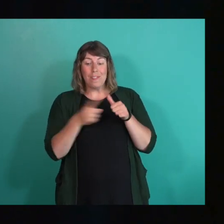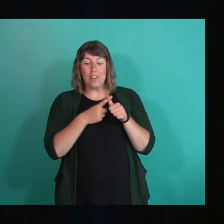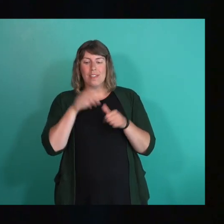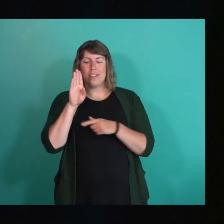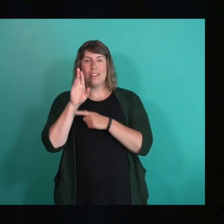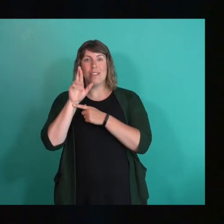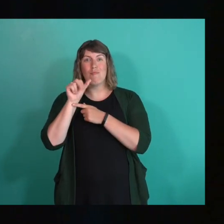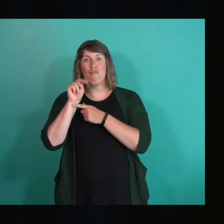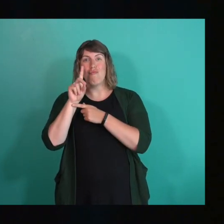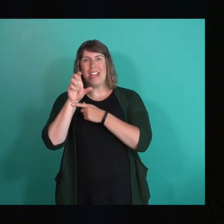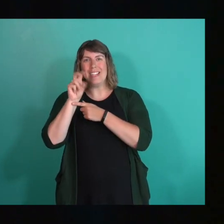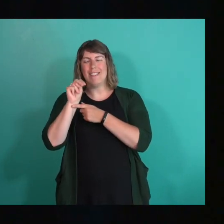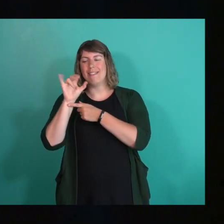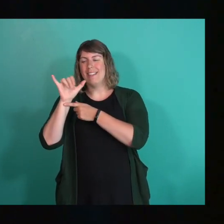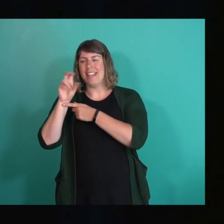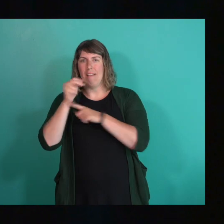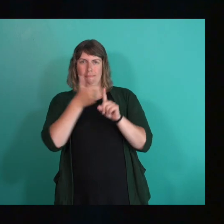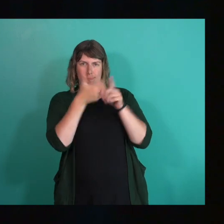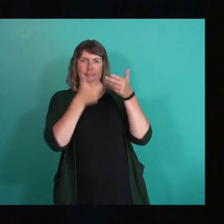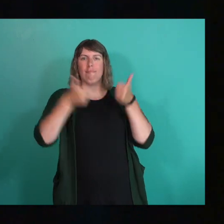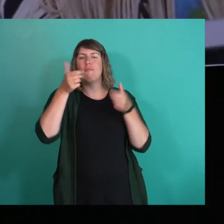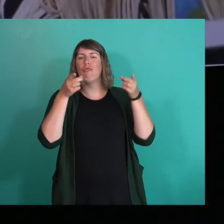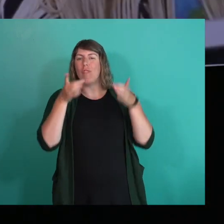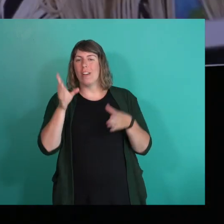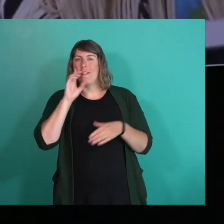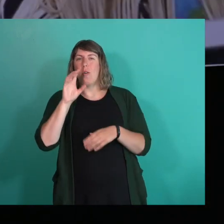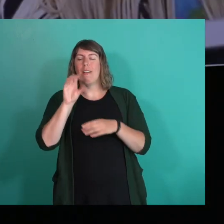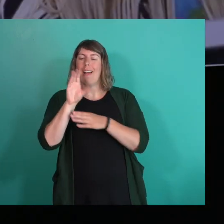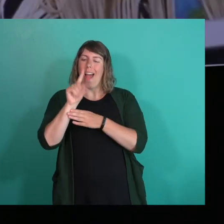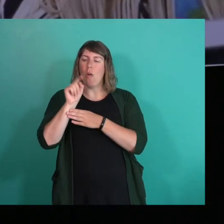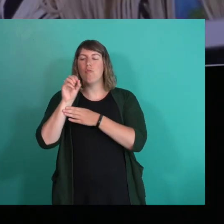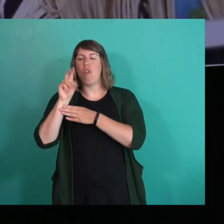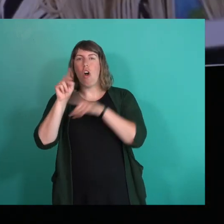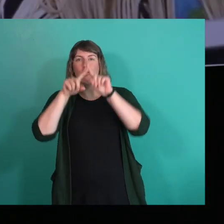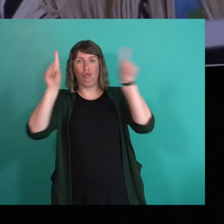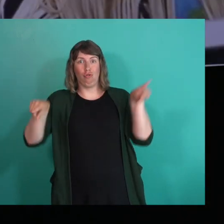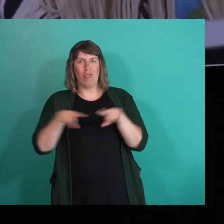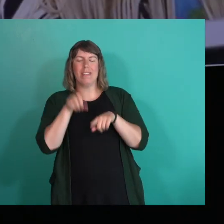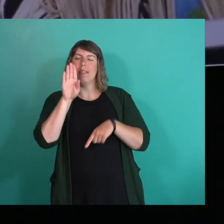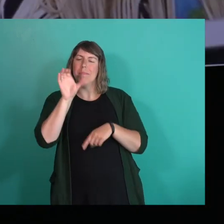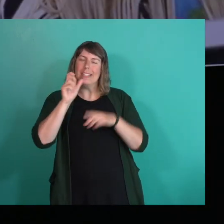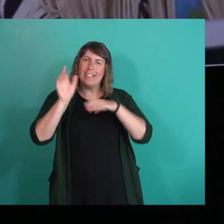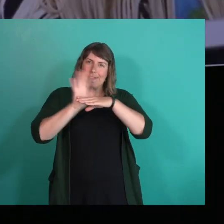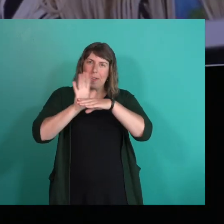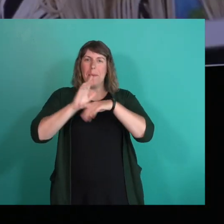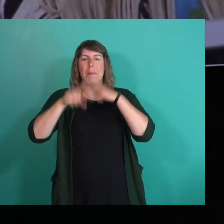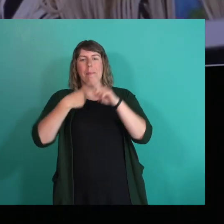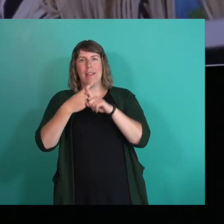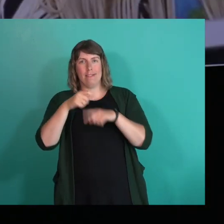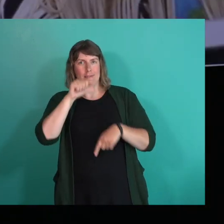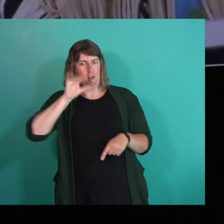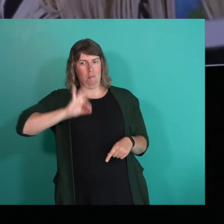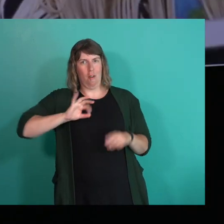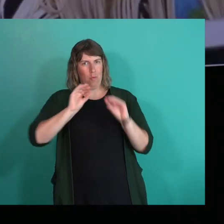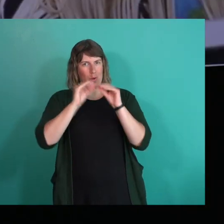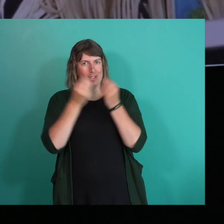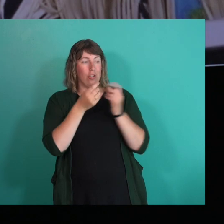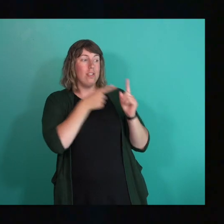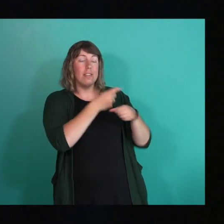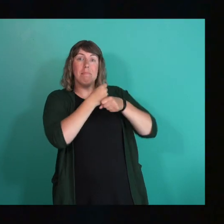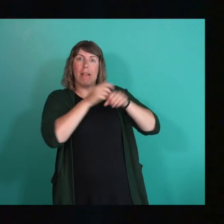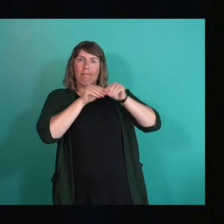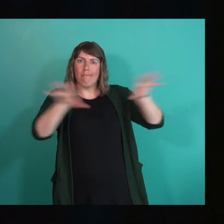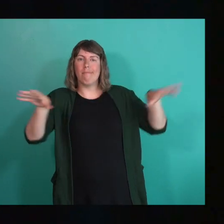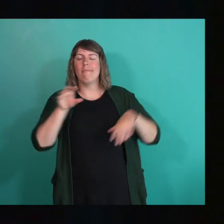Brandon. Brandon Yan is the Executive Director of Out On Screen, a BC film and education non-profit that produces the